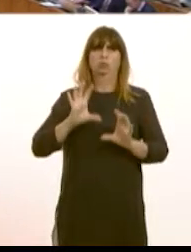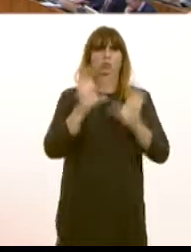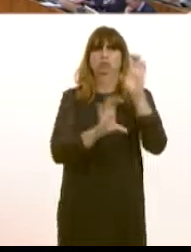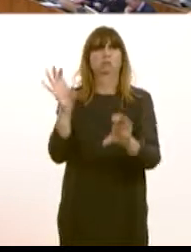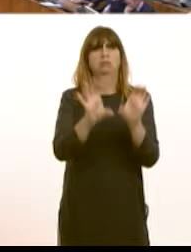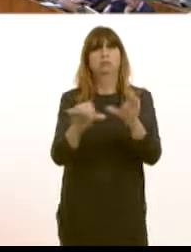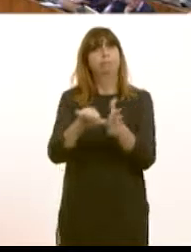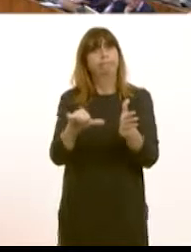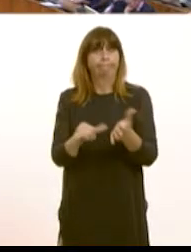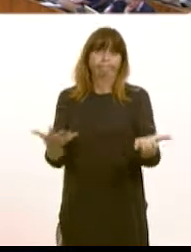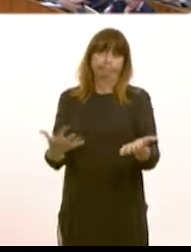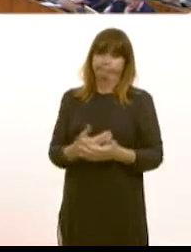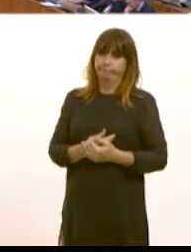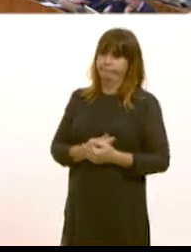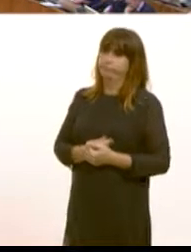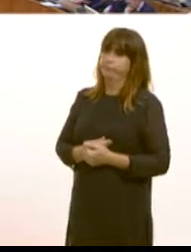Susie Davis.